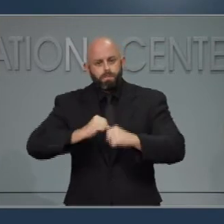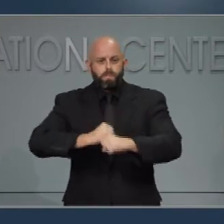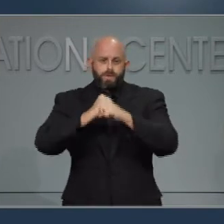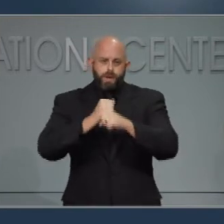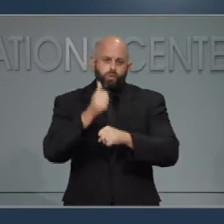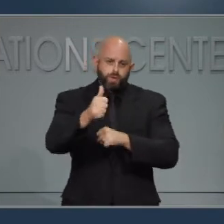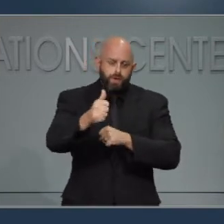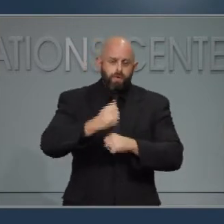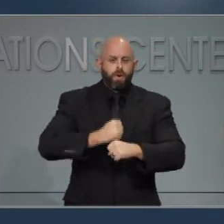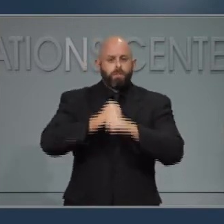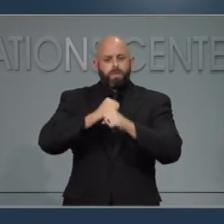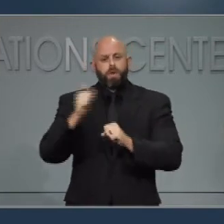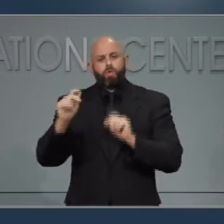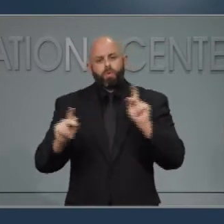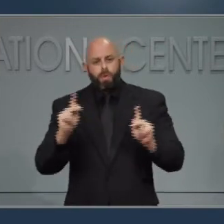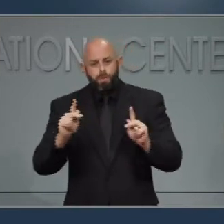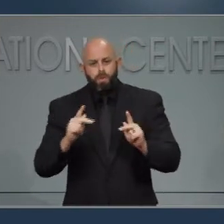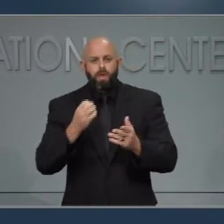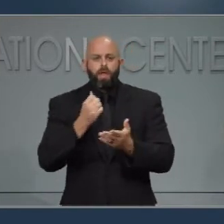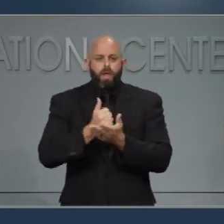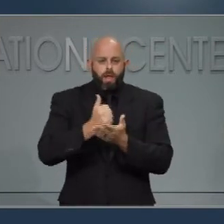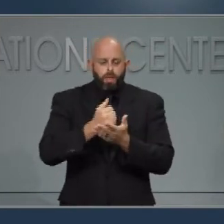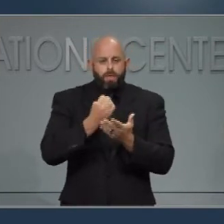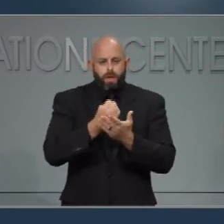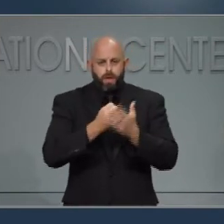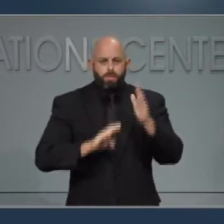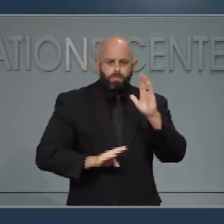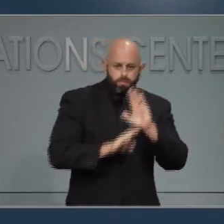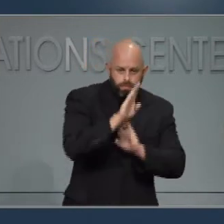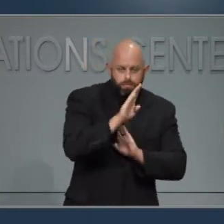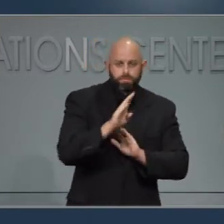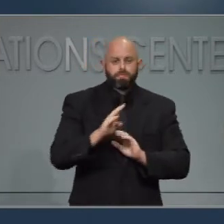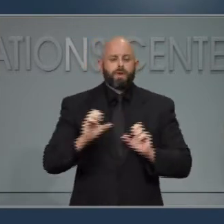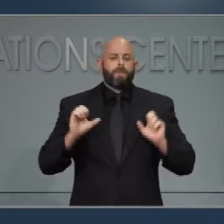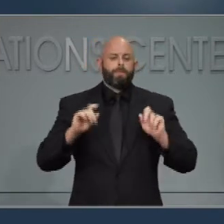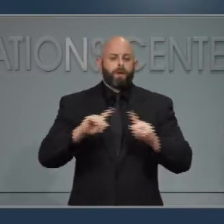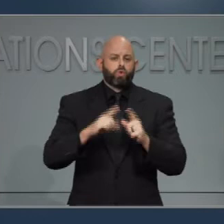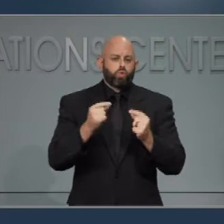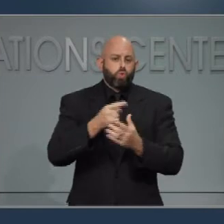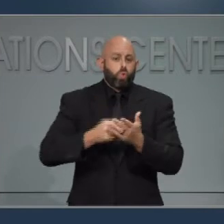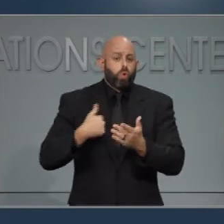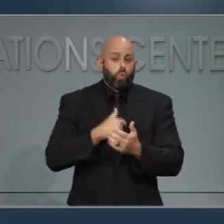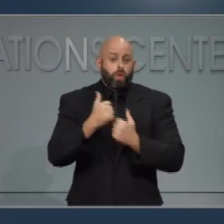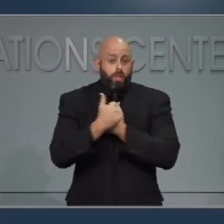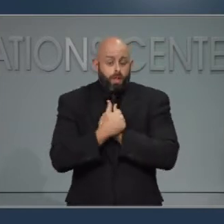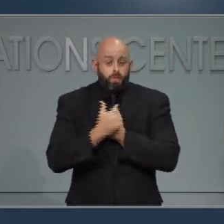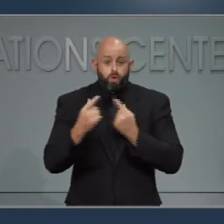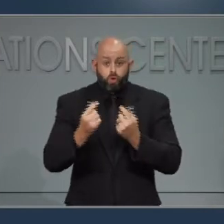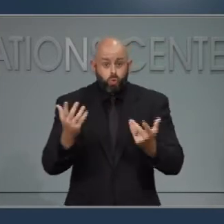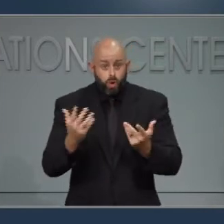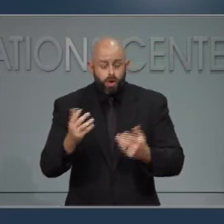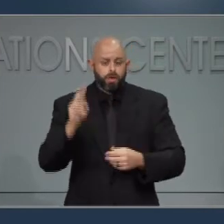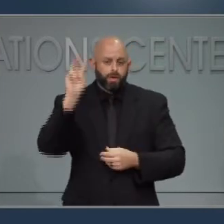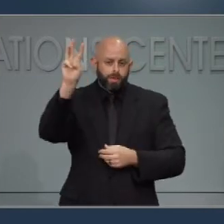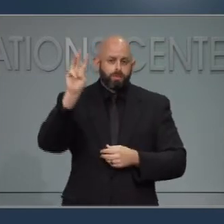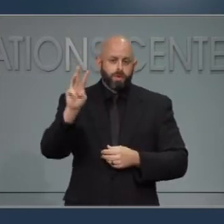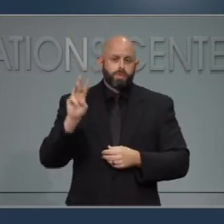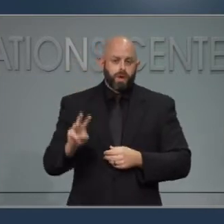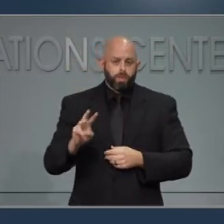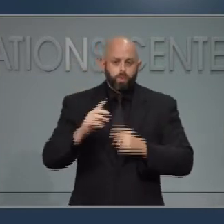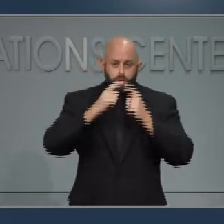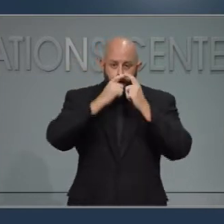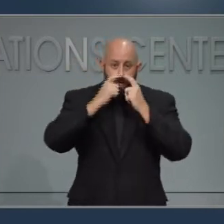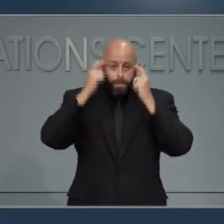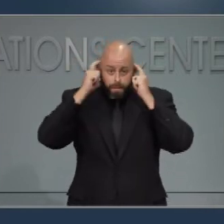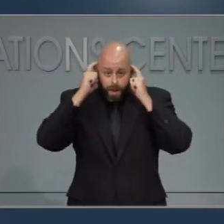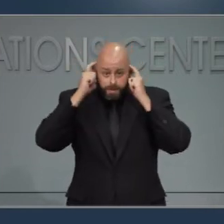communities, reignite the economy, and getting back to the things we love. Those actions are the three W's, wearing a face